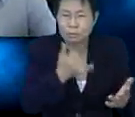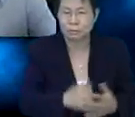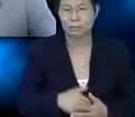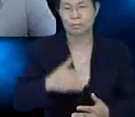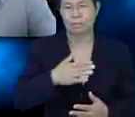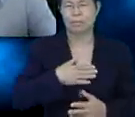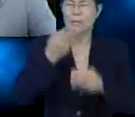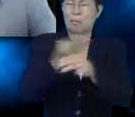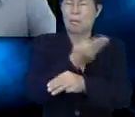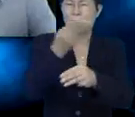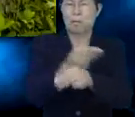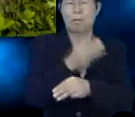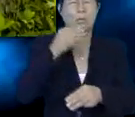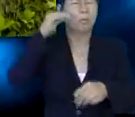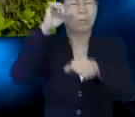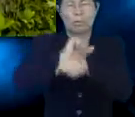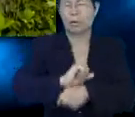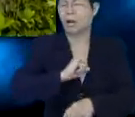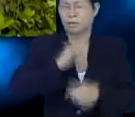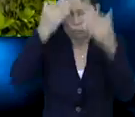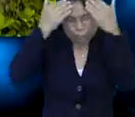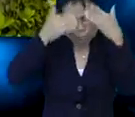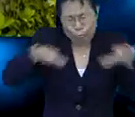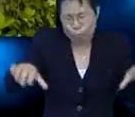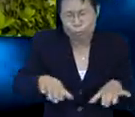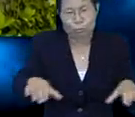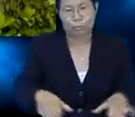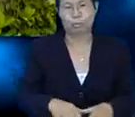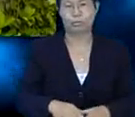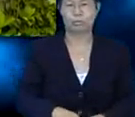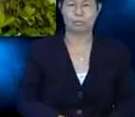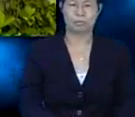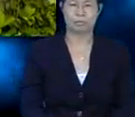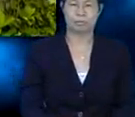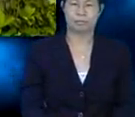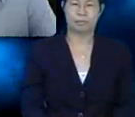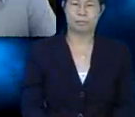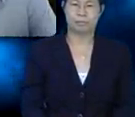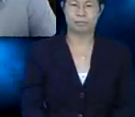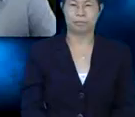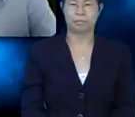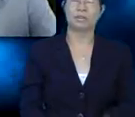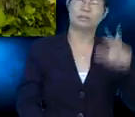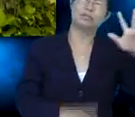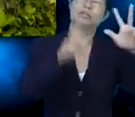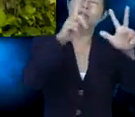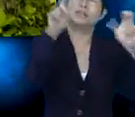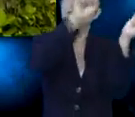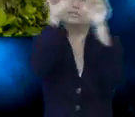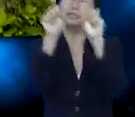What's wrong? It's my mathematics homework. I just don't know how to do it. What's it on?